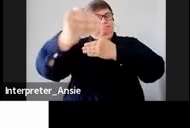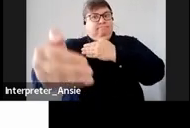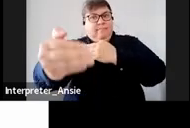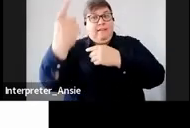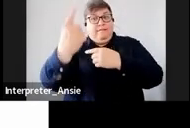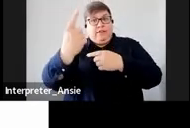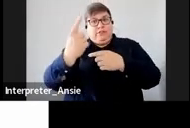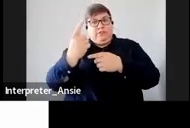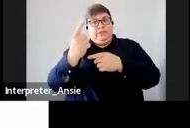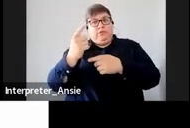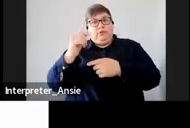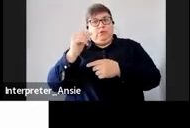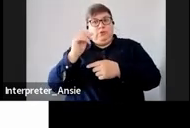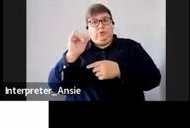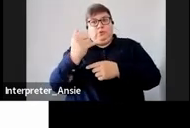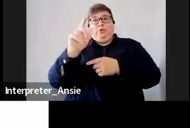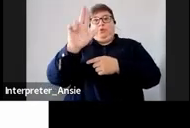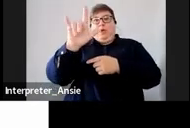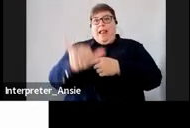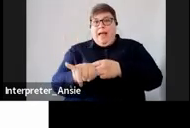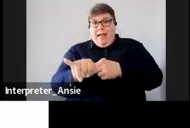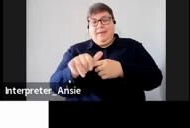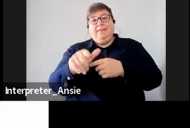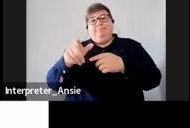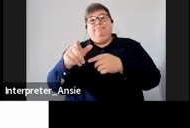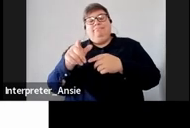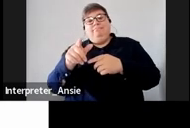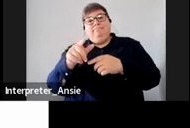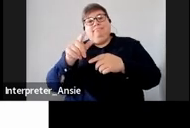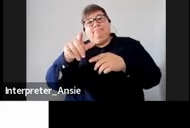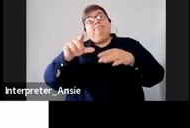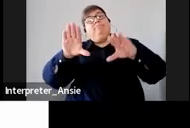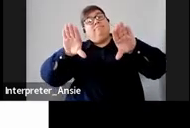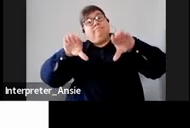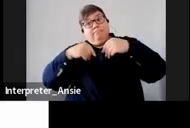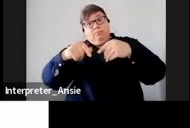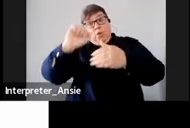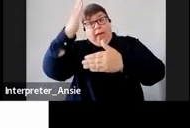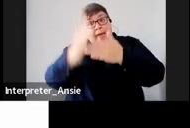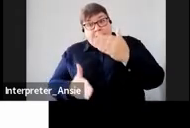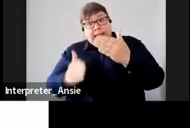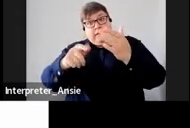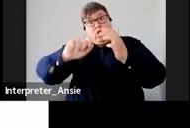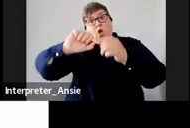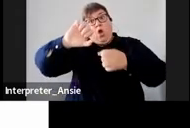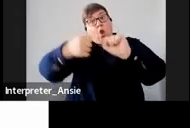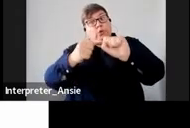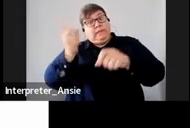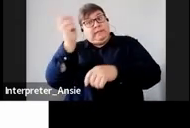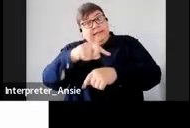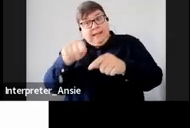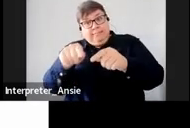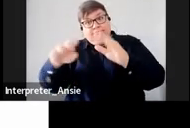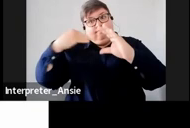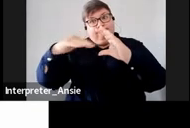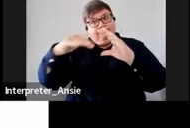1st July ending on the date which we have given us to say this is the end date or the closing date of submission they will